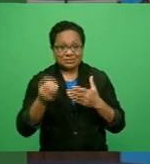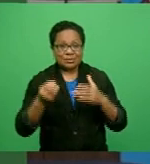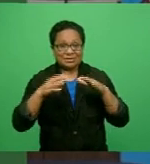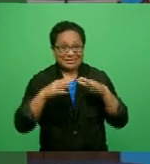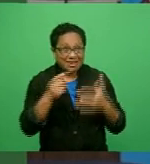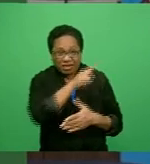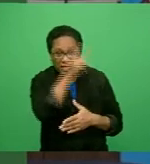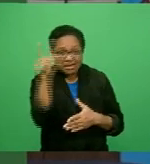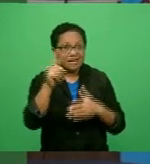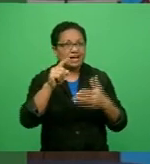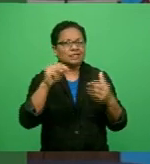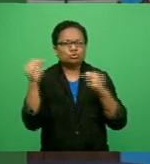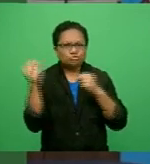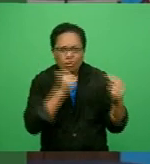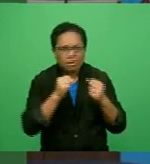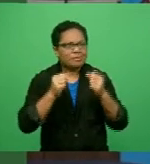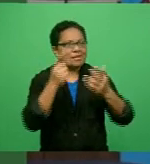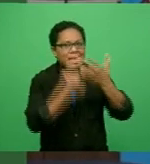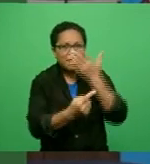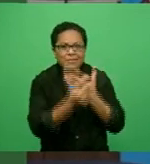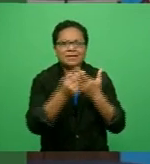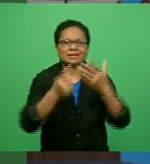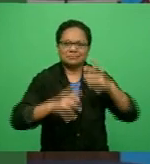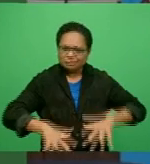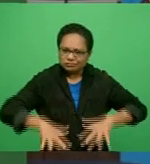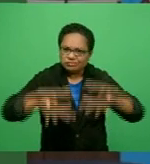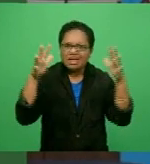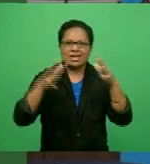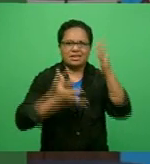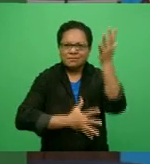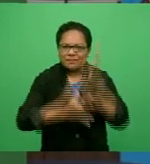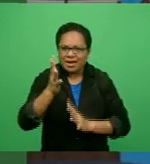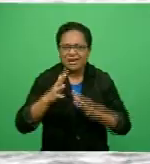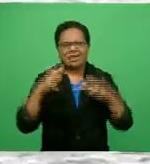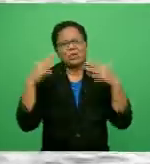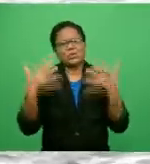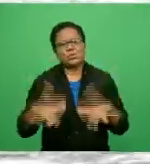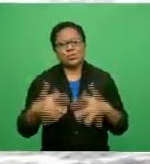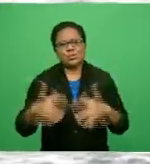storm, mega fire, or flash flood removed from catastrophe.